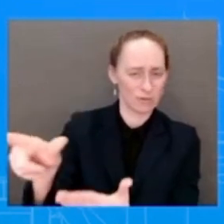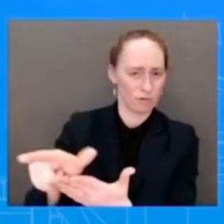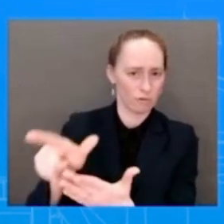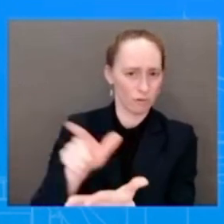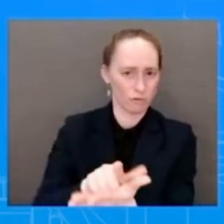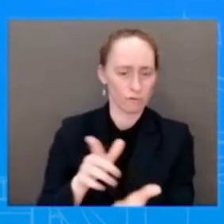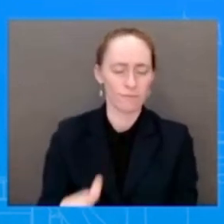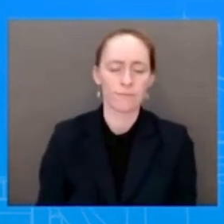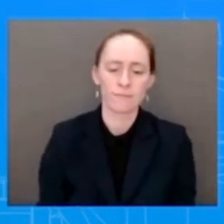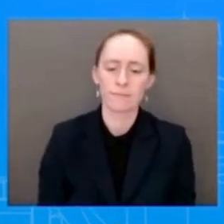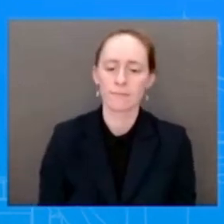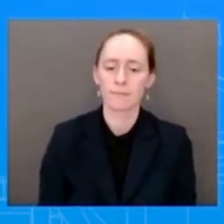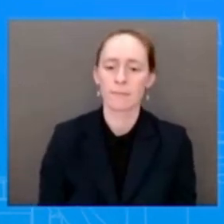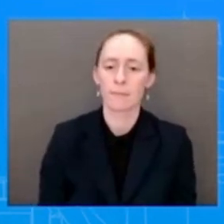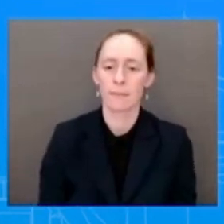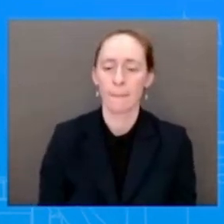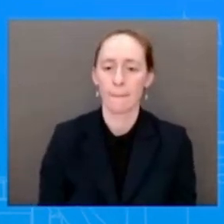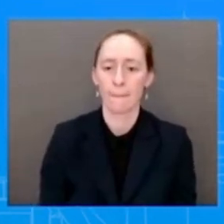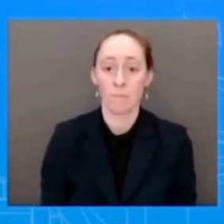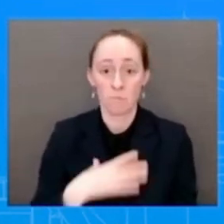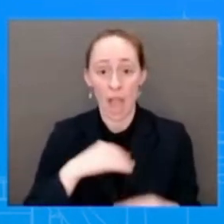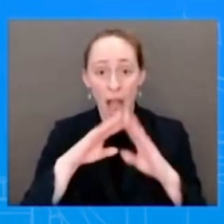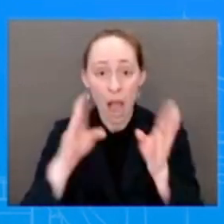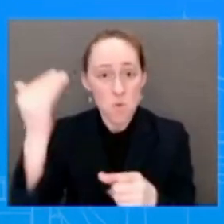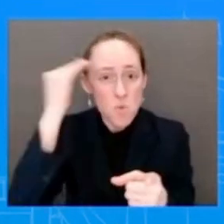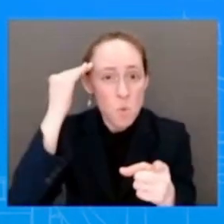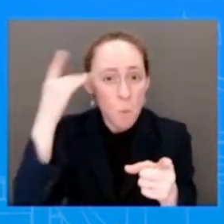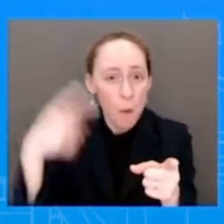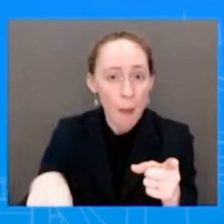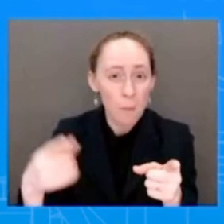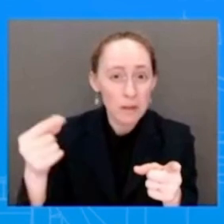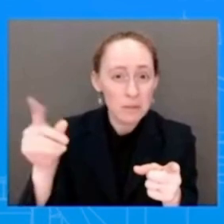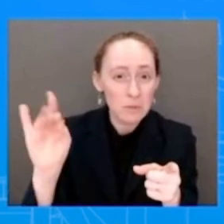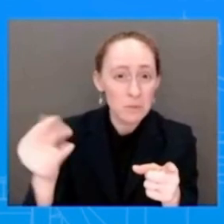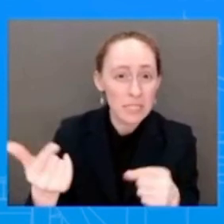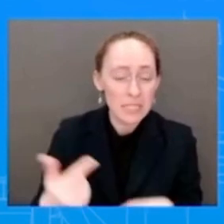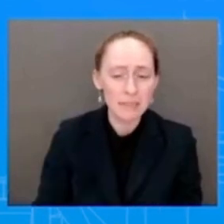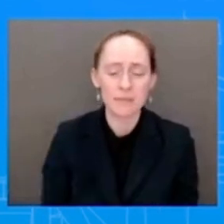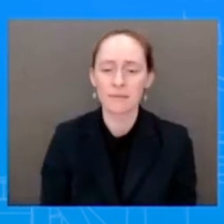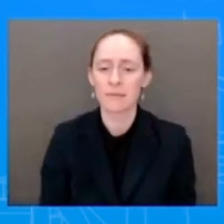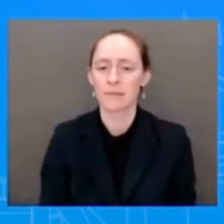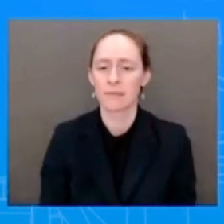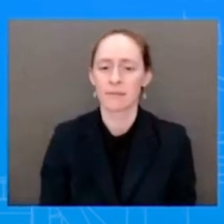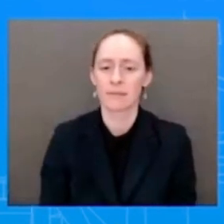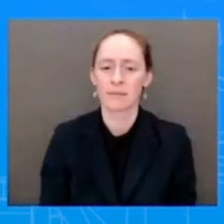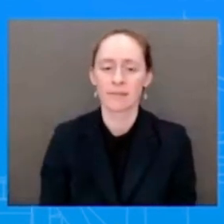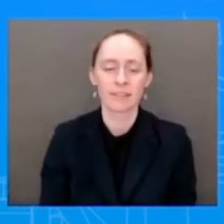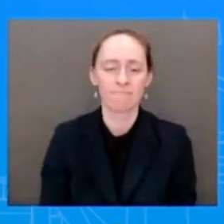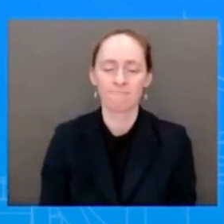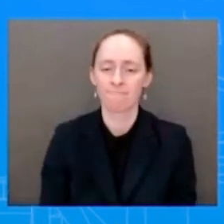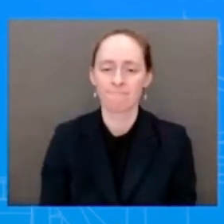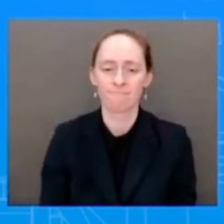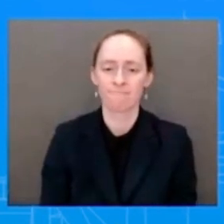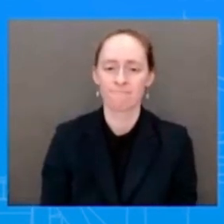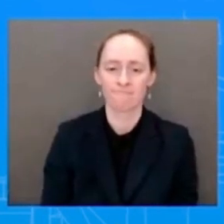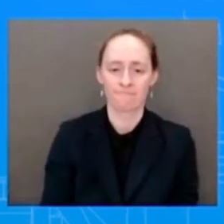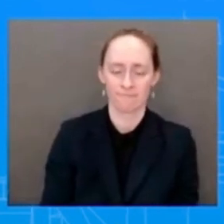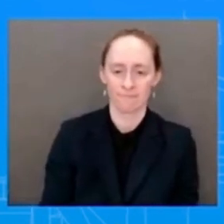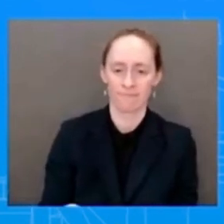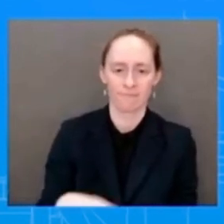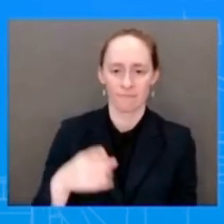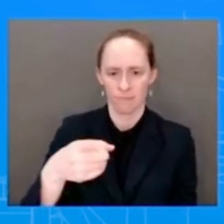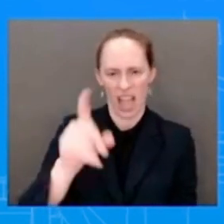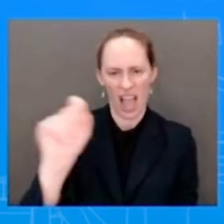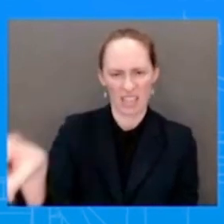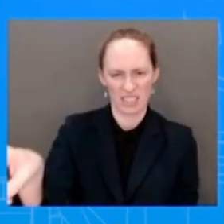before it happened? Again, I would, as far as that piece, I would refer you to the White House counsel office. And again,